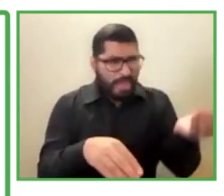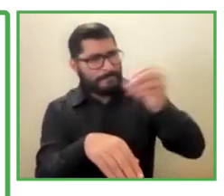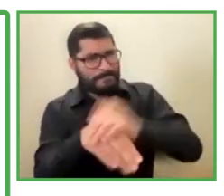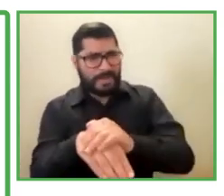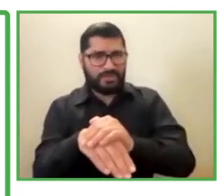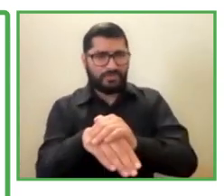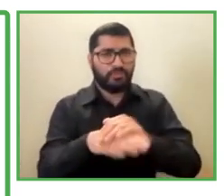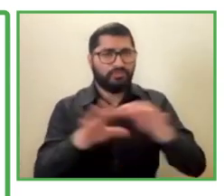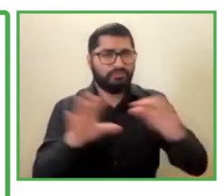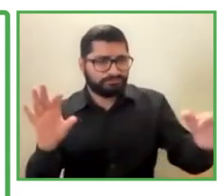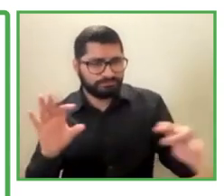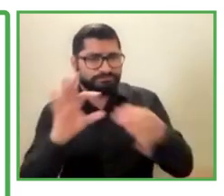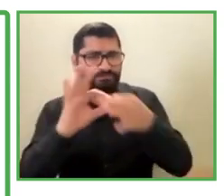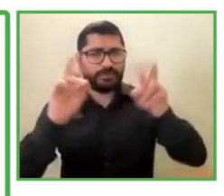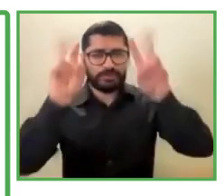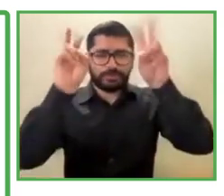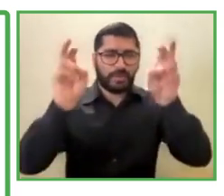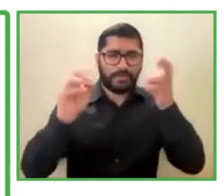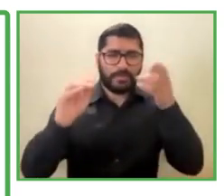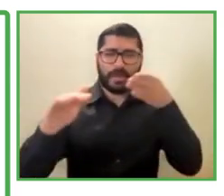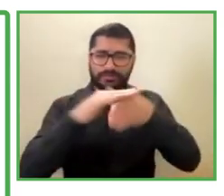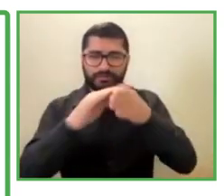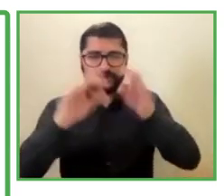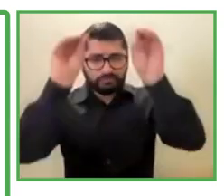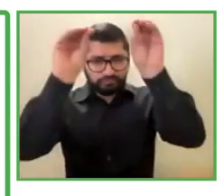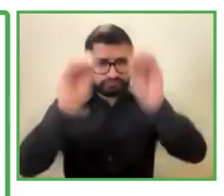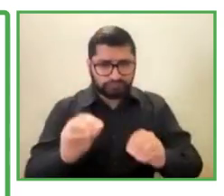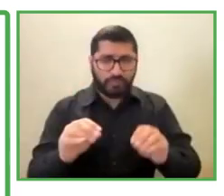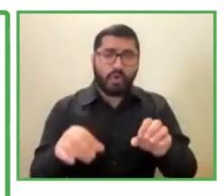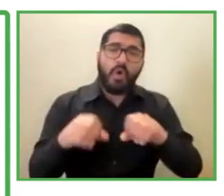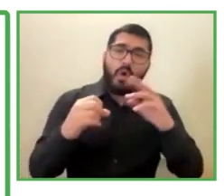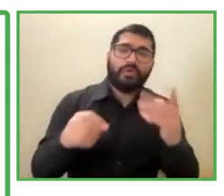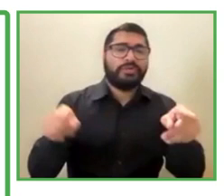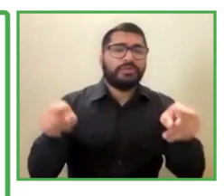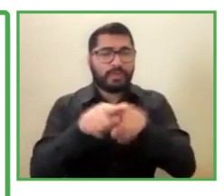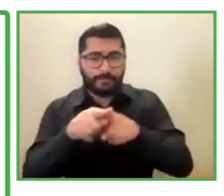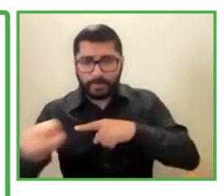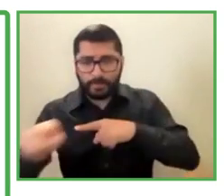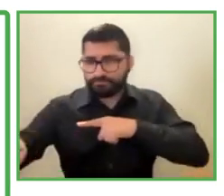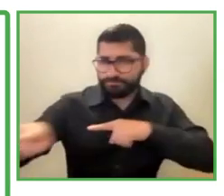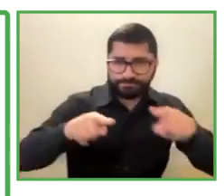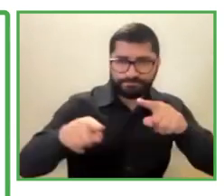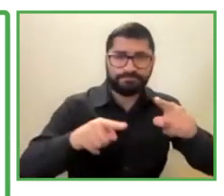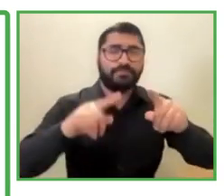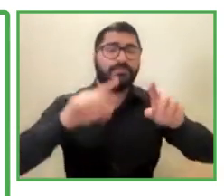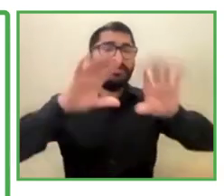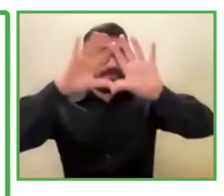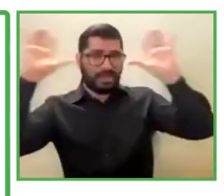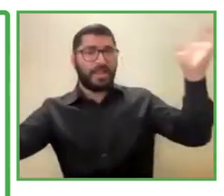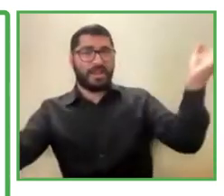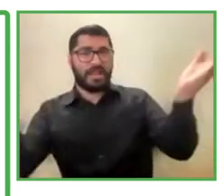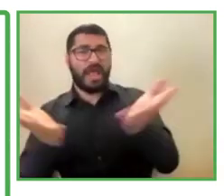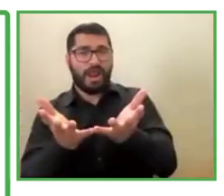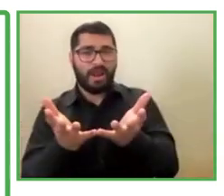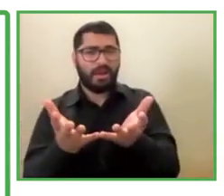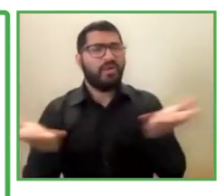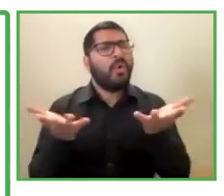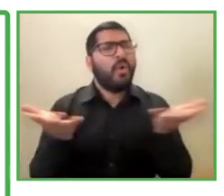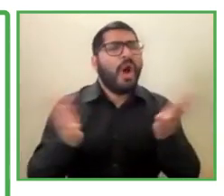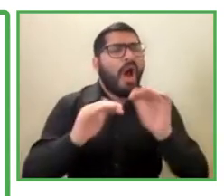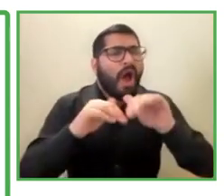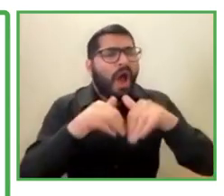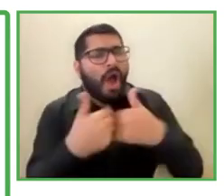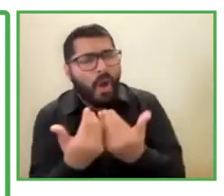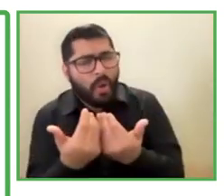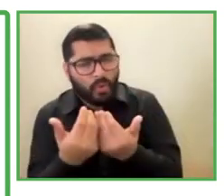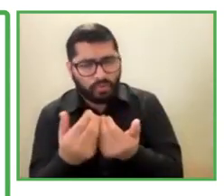overall management of how we need to effectively include someone with a disability or create the disability